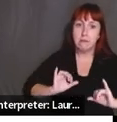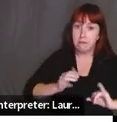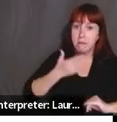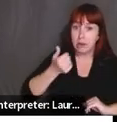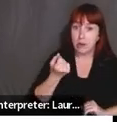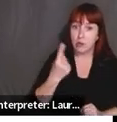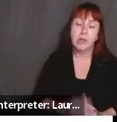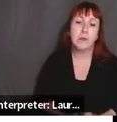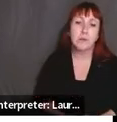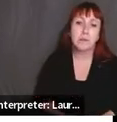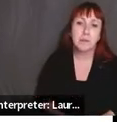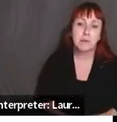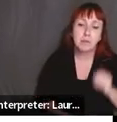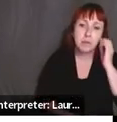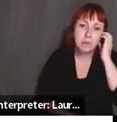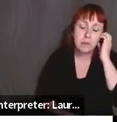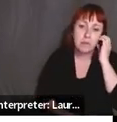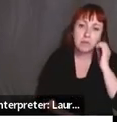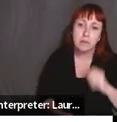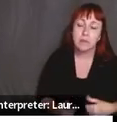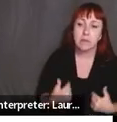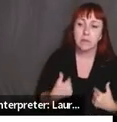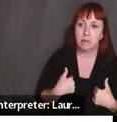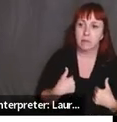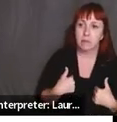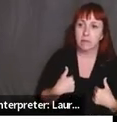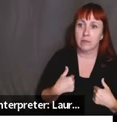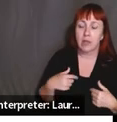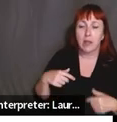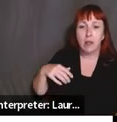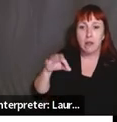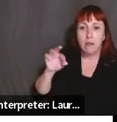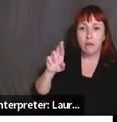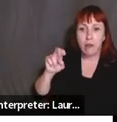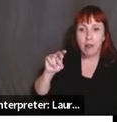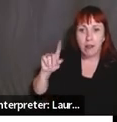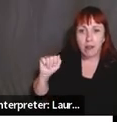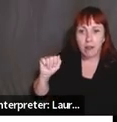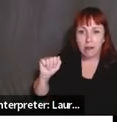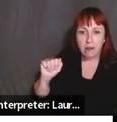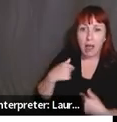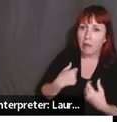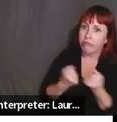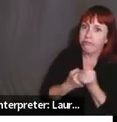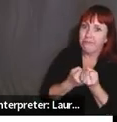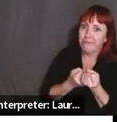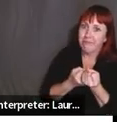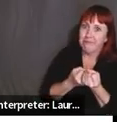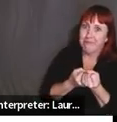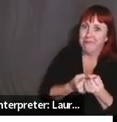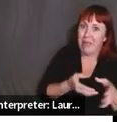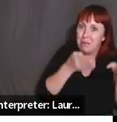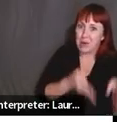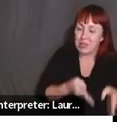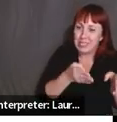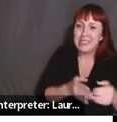there, uh, there, I would say read Paulo Freire, you know, I'm afraid it fan, uh,